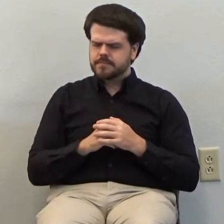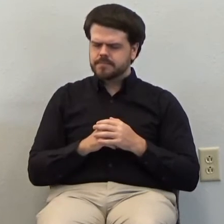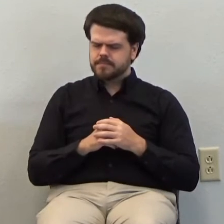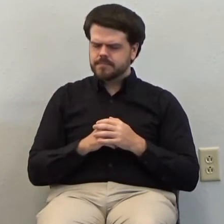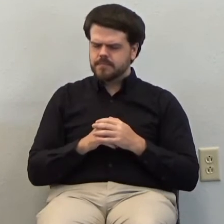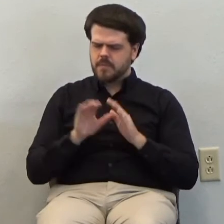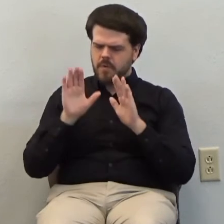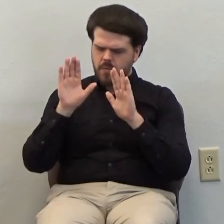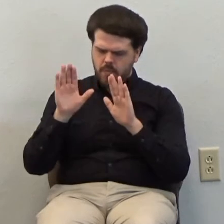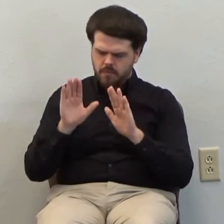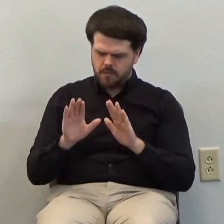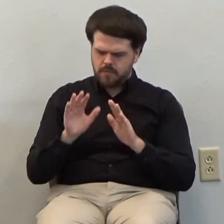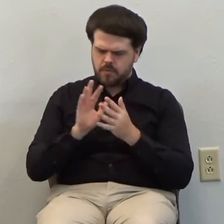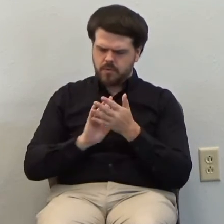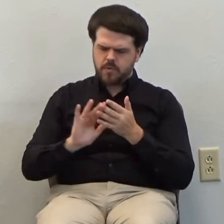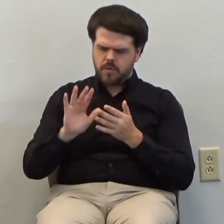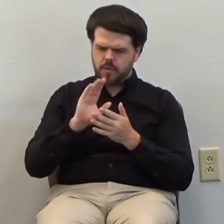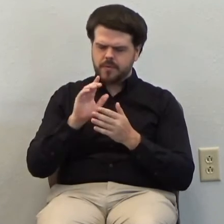glorious Jesus